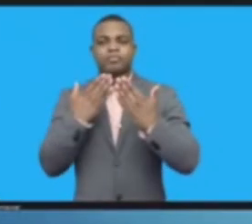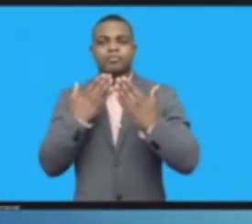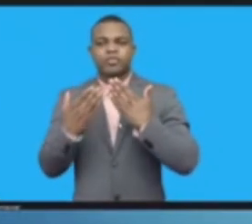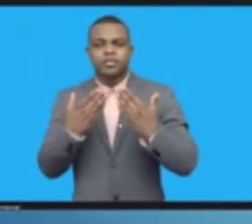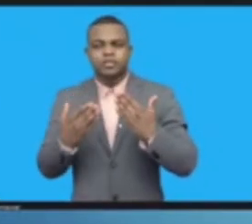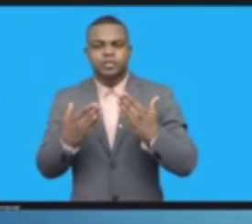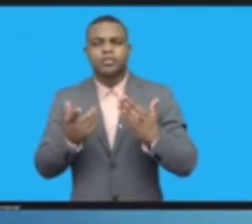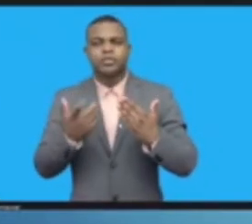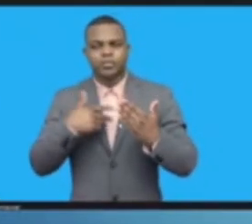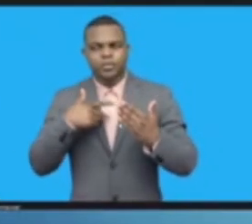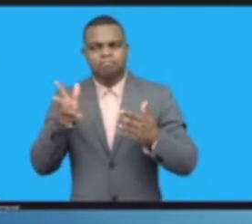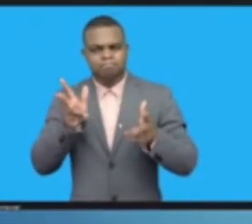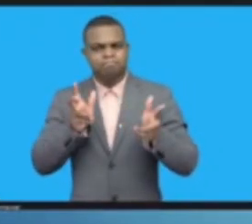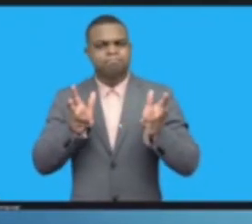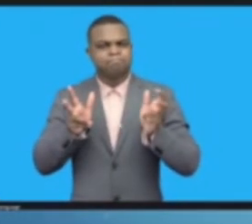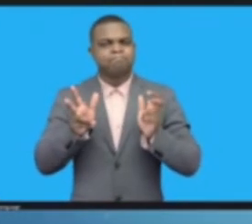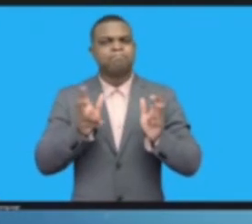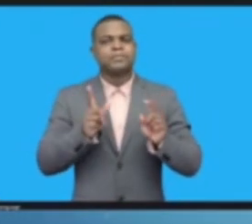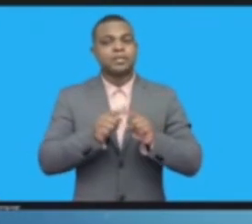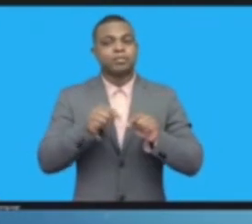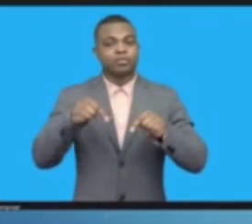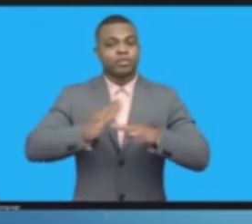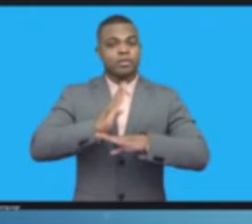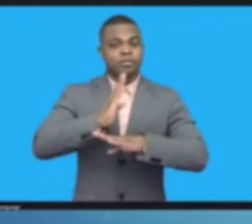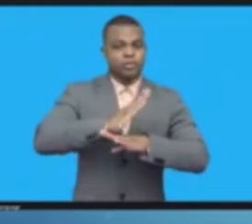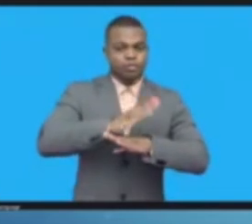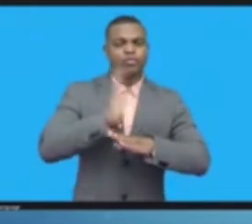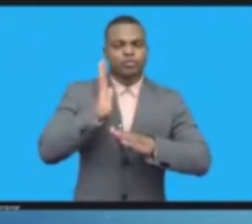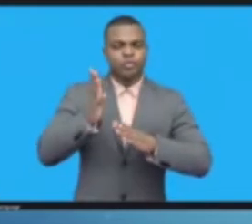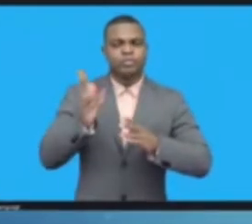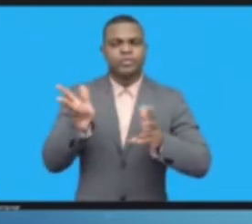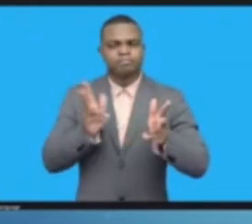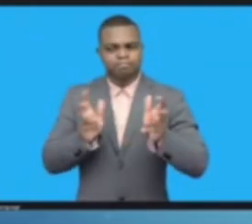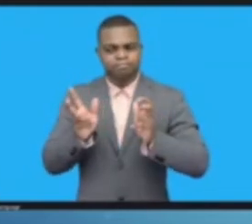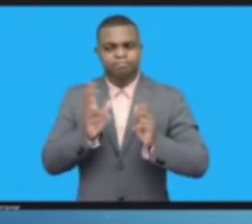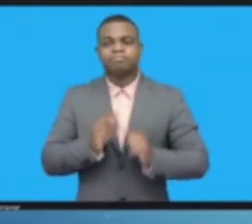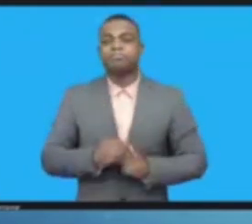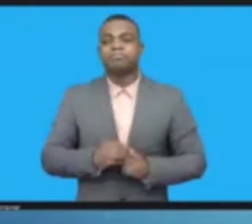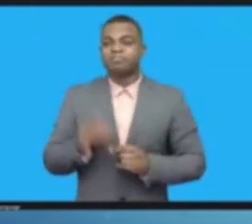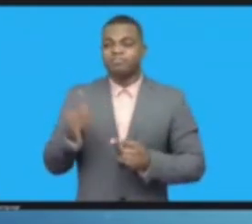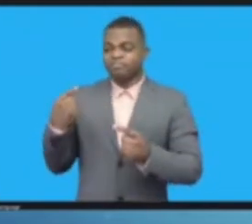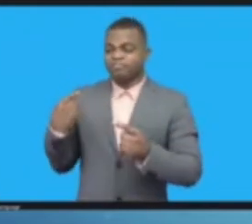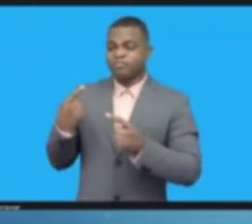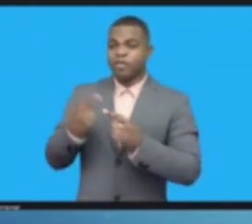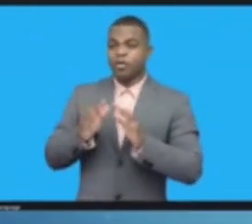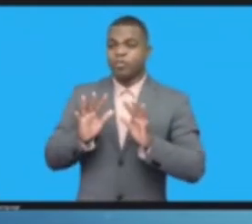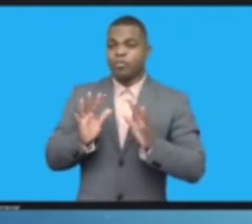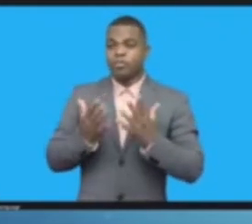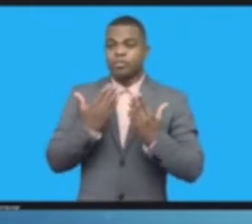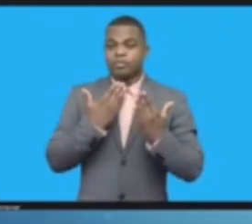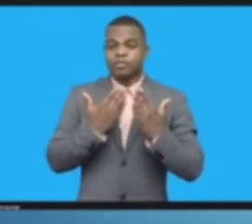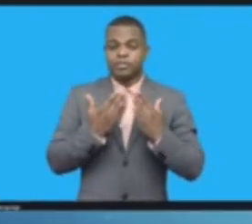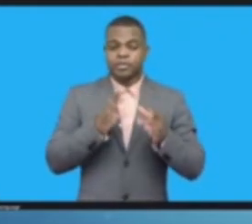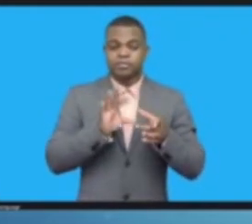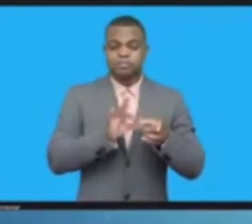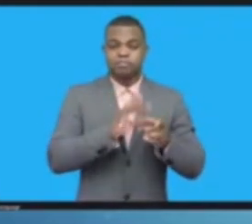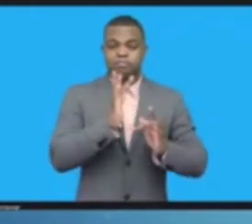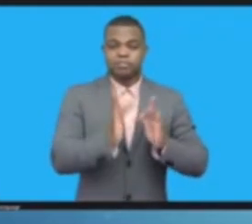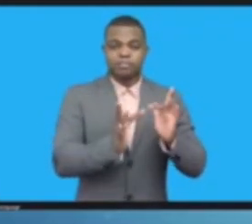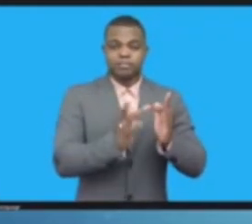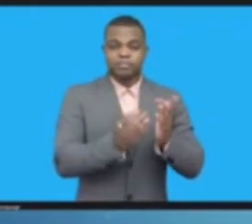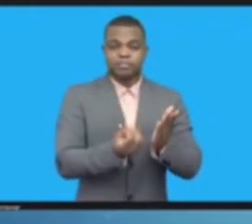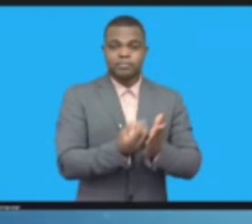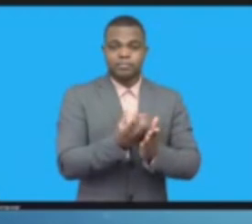problems and its beneficial possibilities and we have described them in some detail. It's